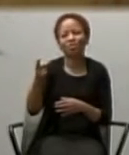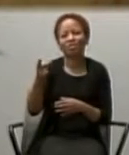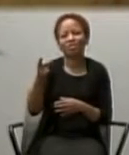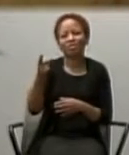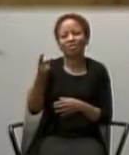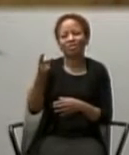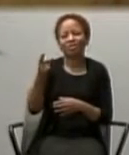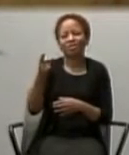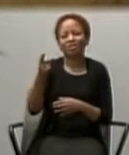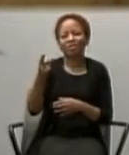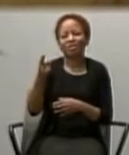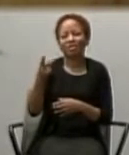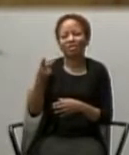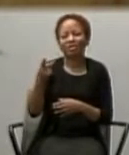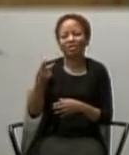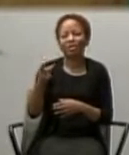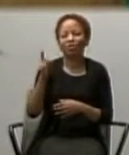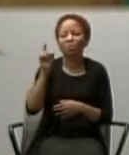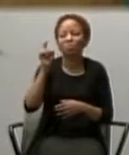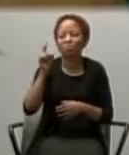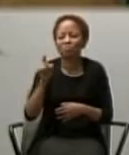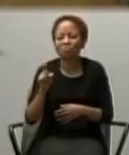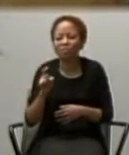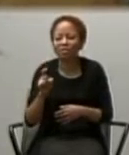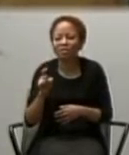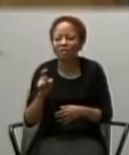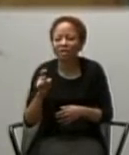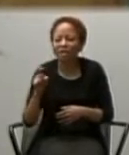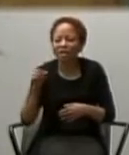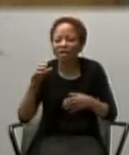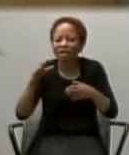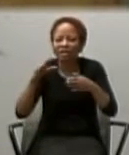You just have to, take him, by the hand.